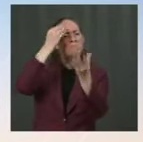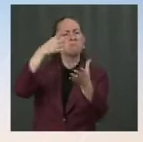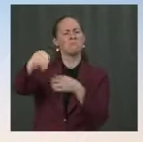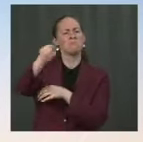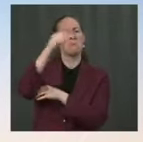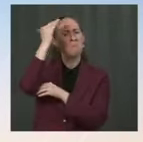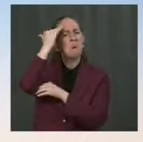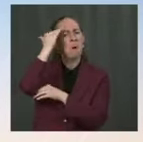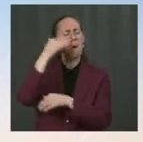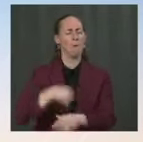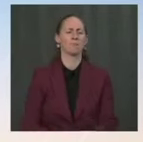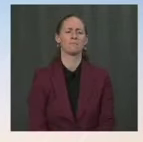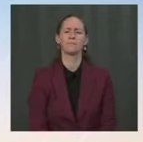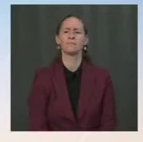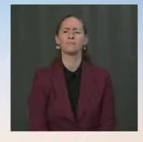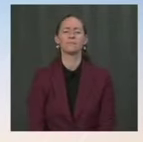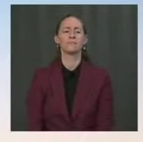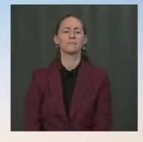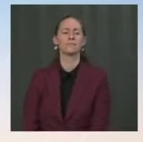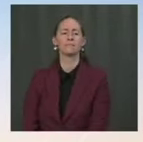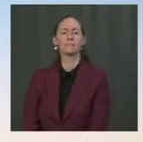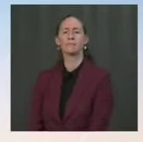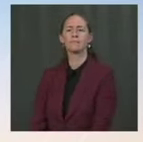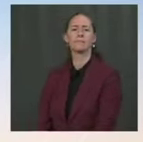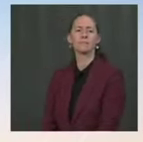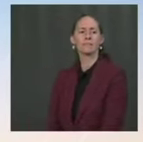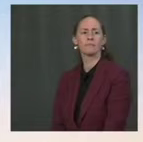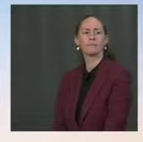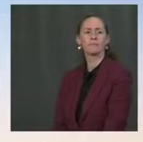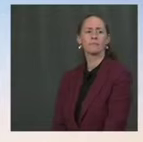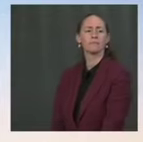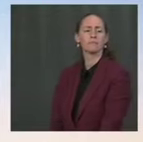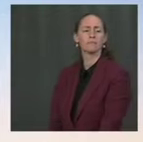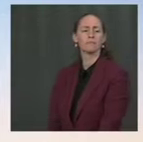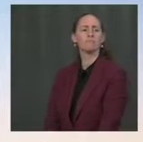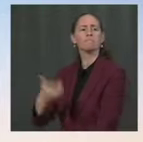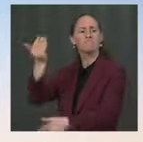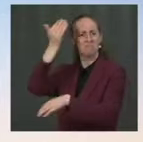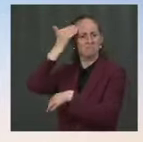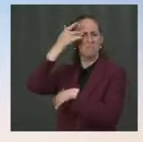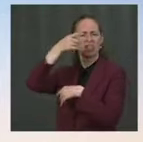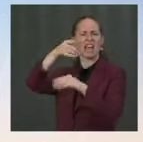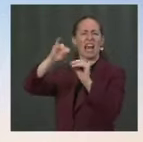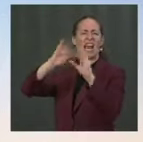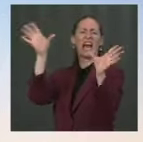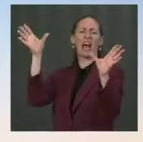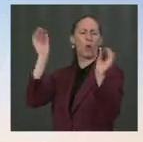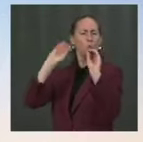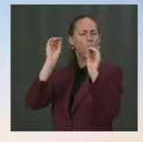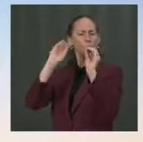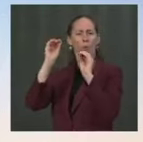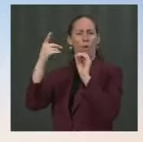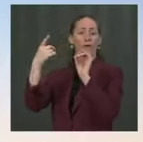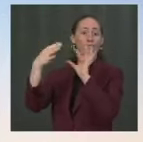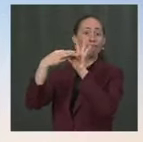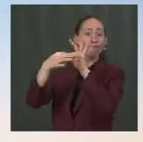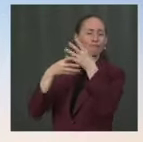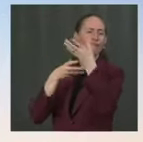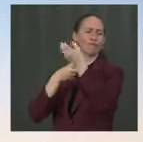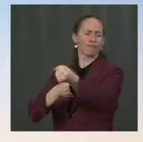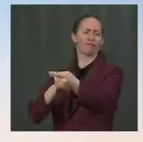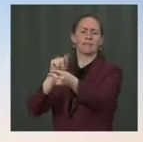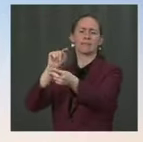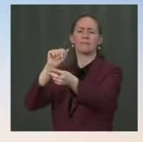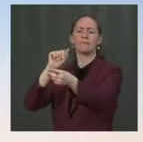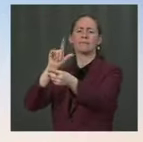The despite the lack of true trust that you and the President and everyone is highlighting in this relationship with the Taliban, which is understandable,